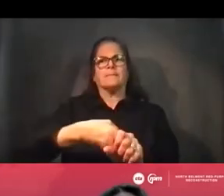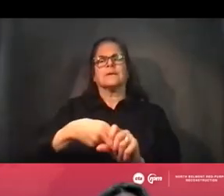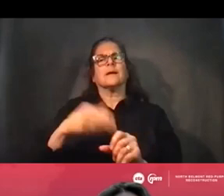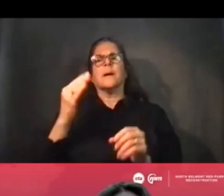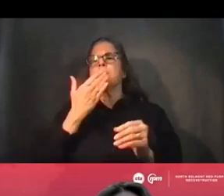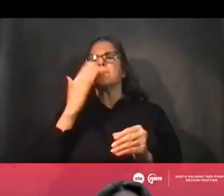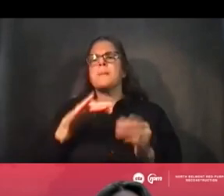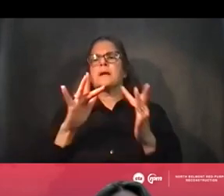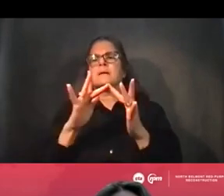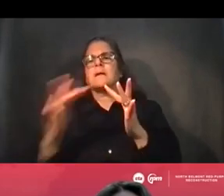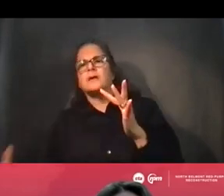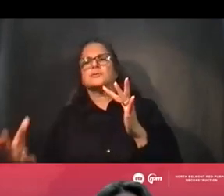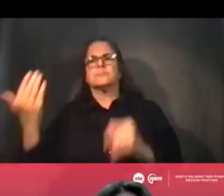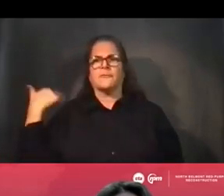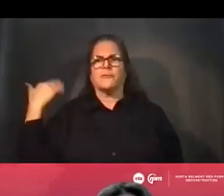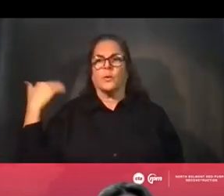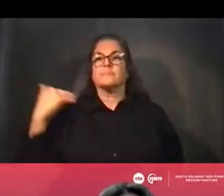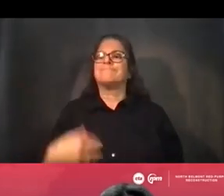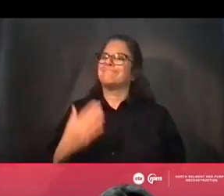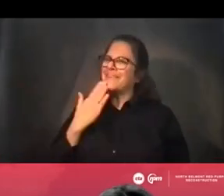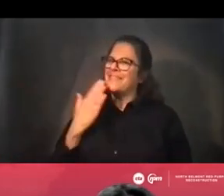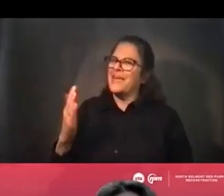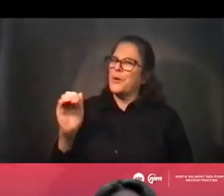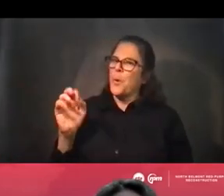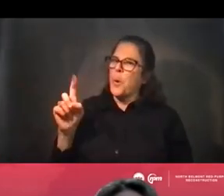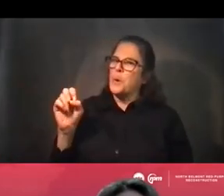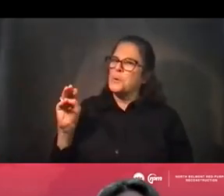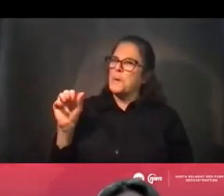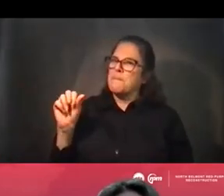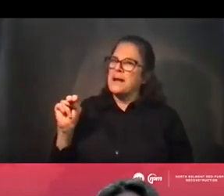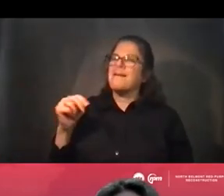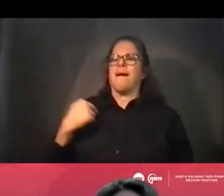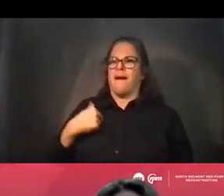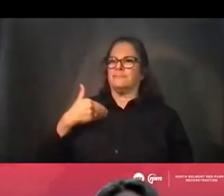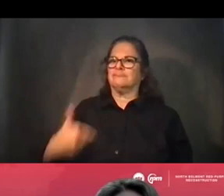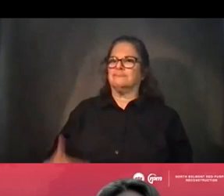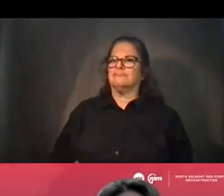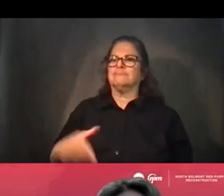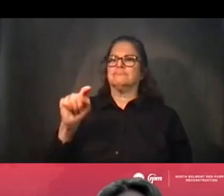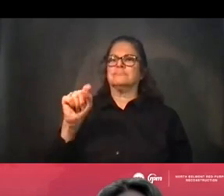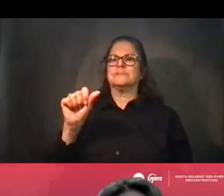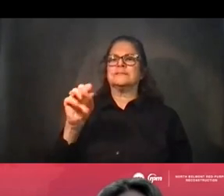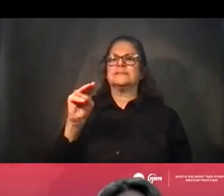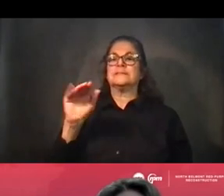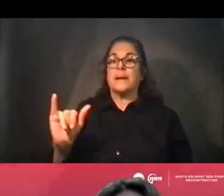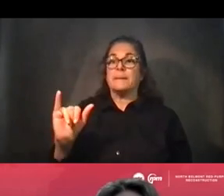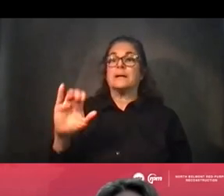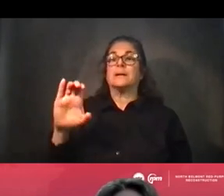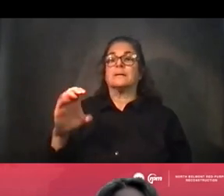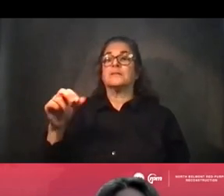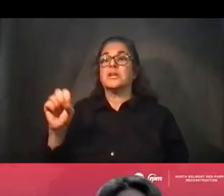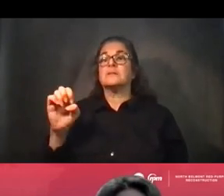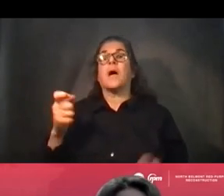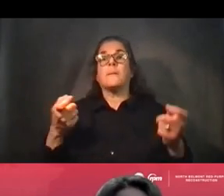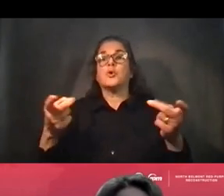Thank you, Alderman. This is Tammy Chase. I am a director of communications for the RPM project. And I want to